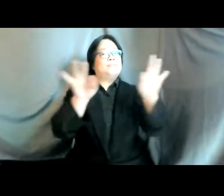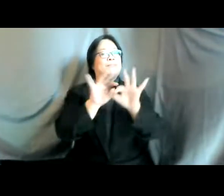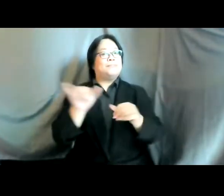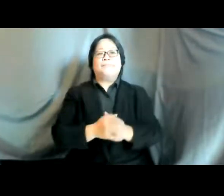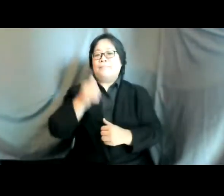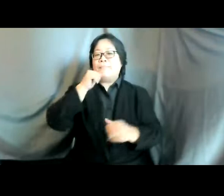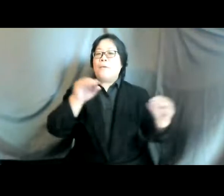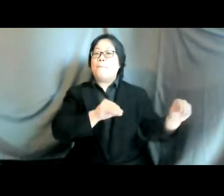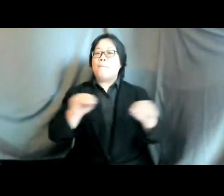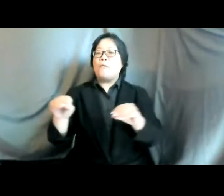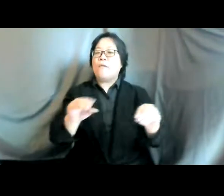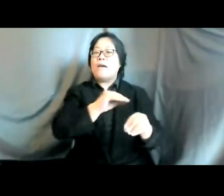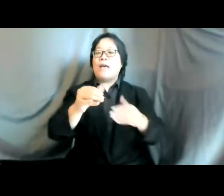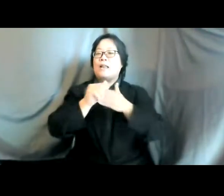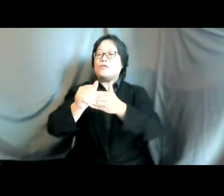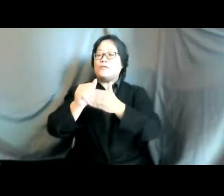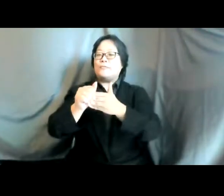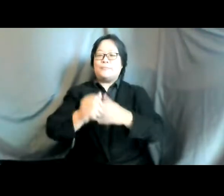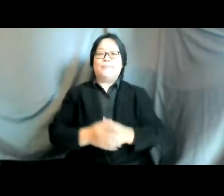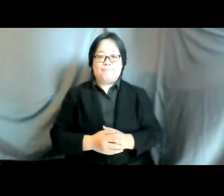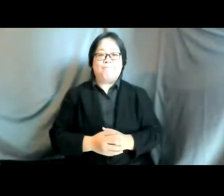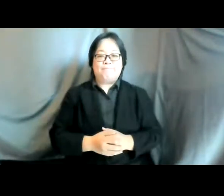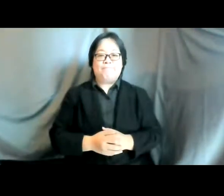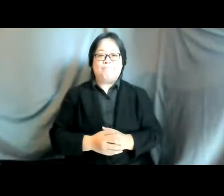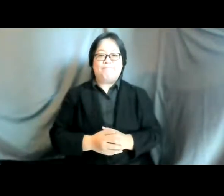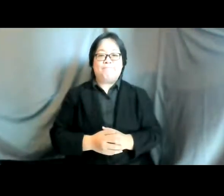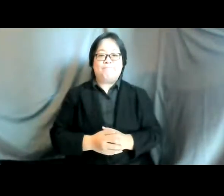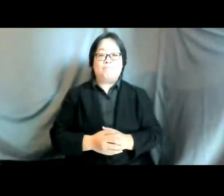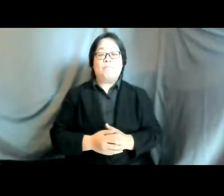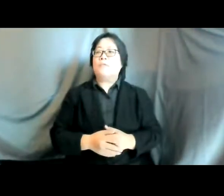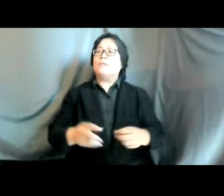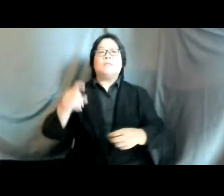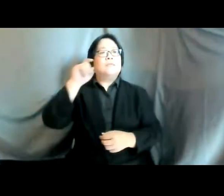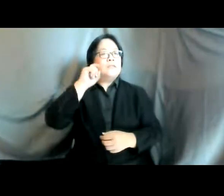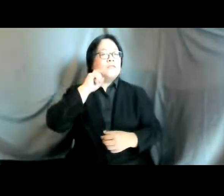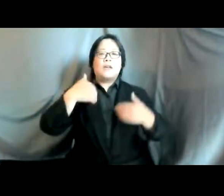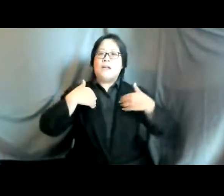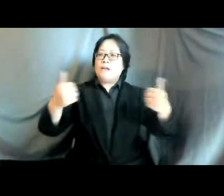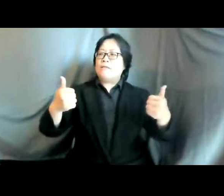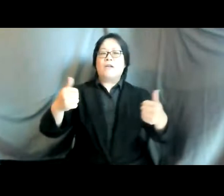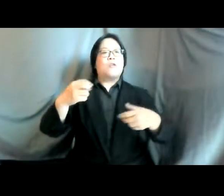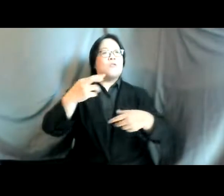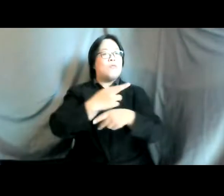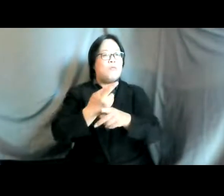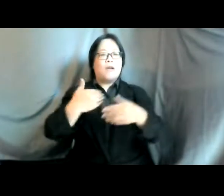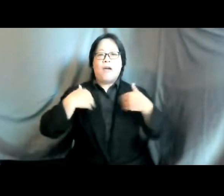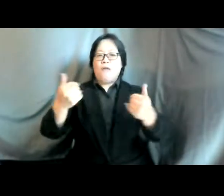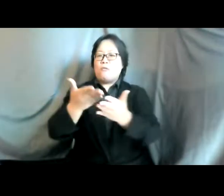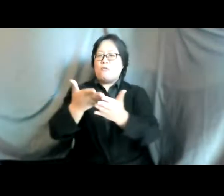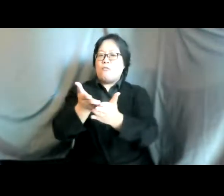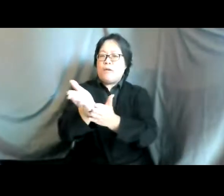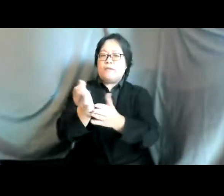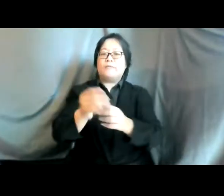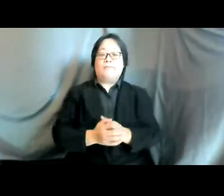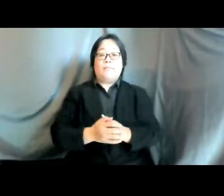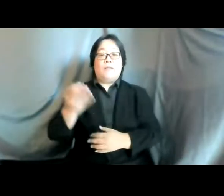movements and leadership so when it comes to sexual health and reproductive health and rights france has